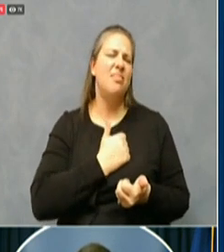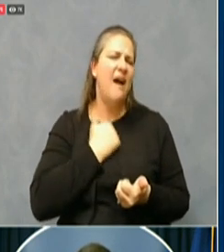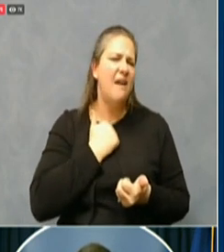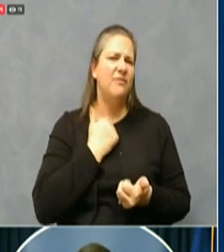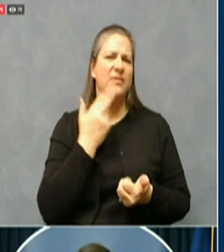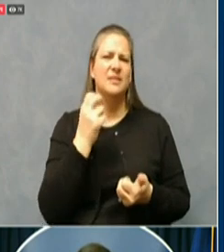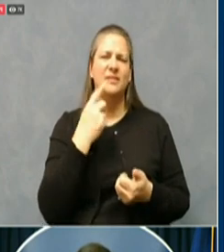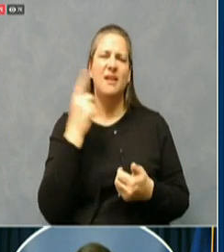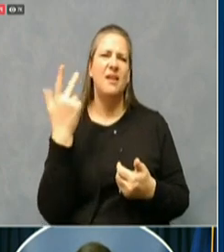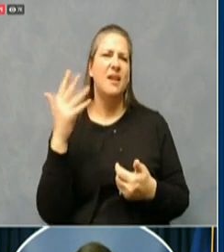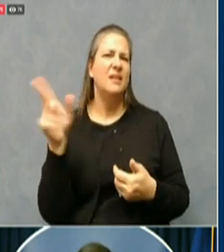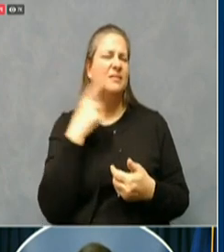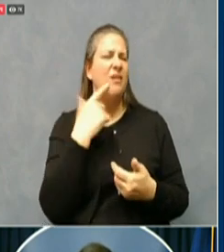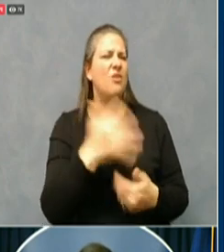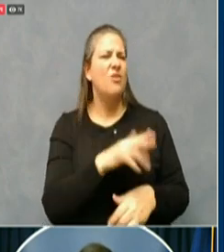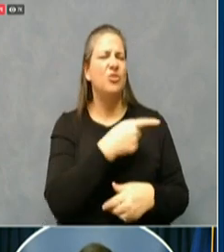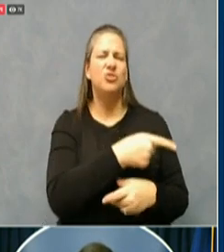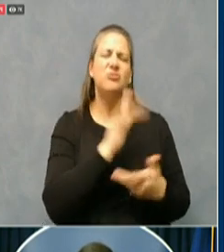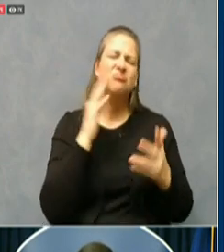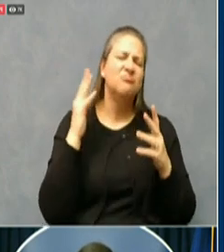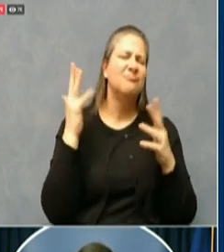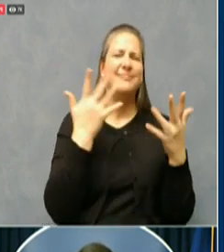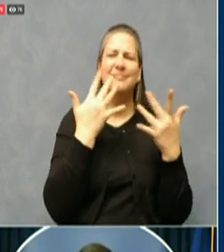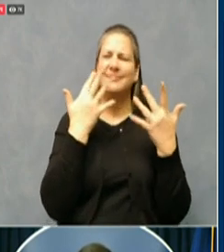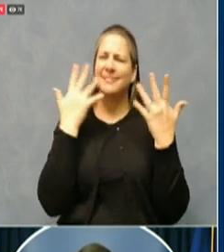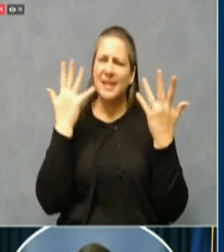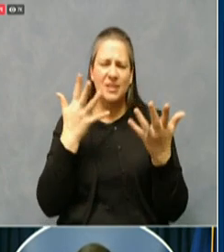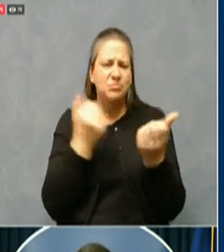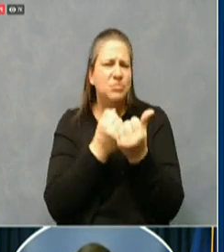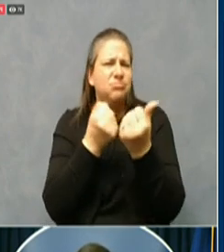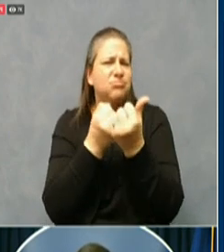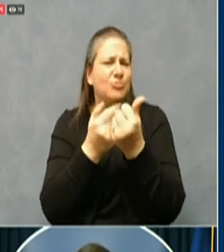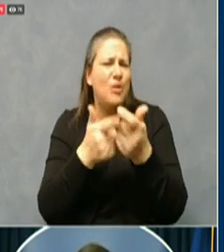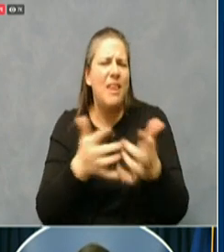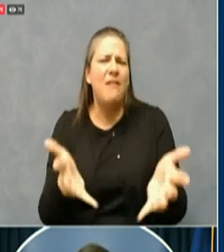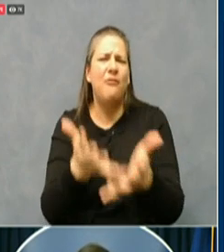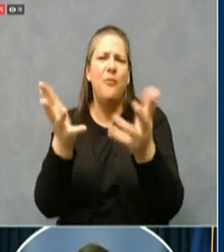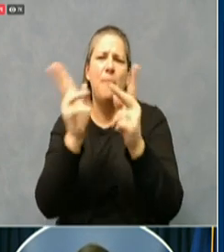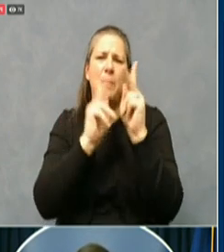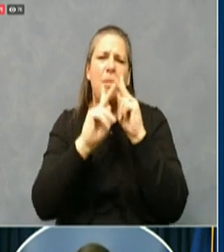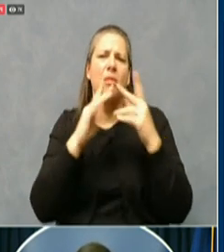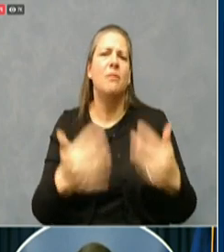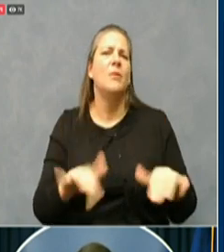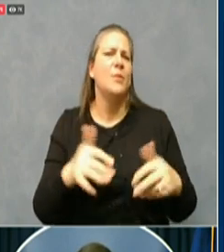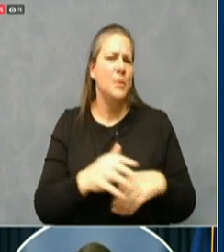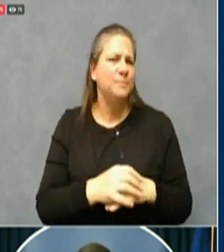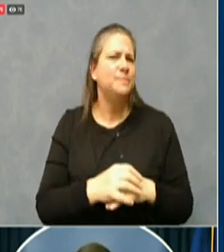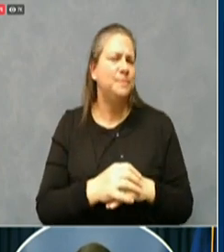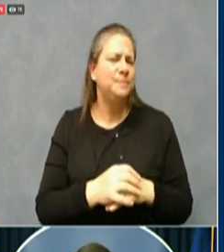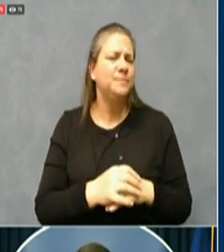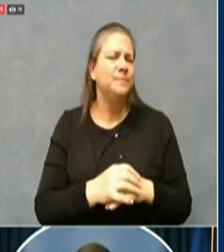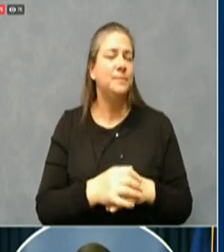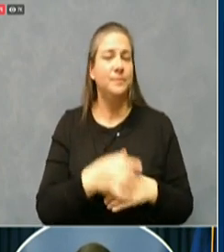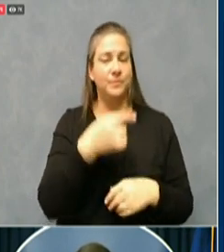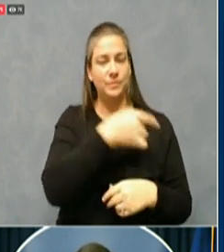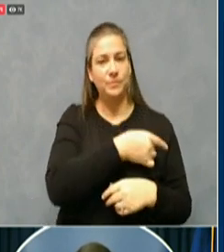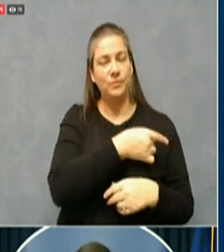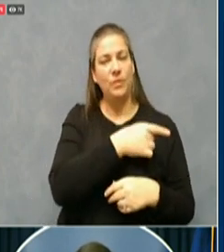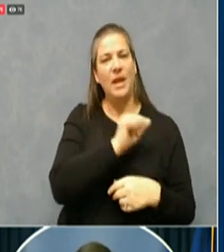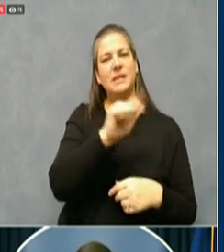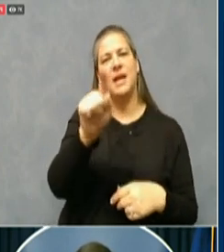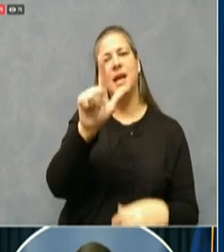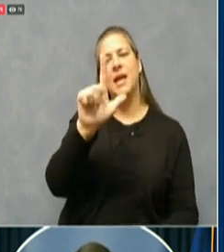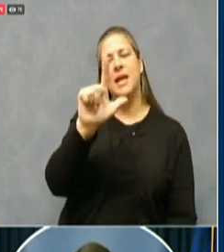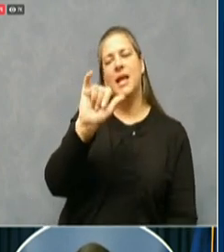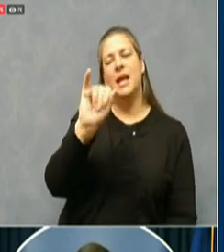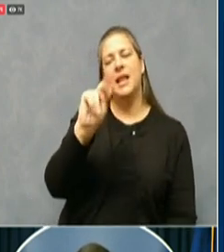everyone up who knew her. This was apparent as we heard from those who knew her. As an attendance clerk at Lincoln Elementary Performing